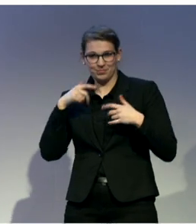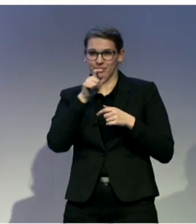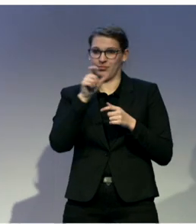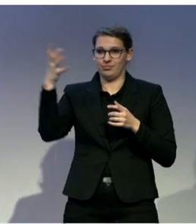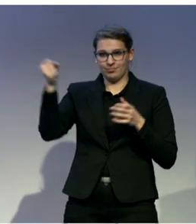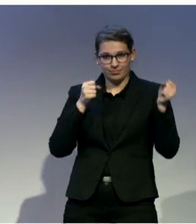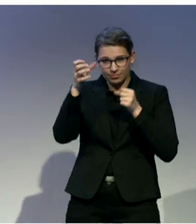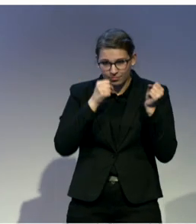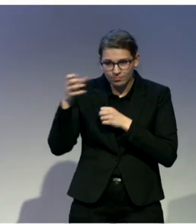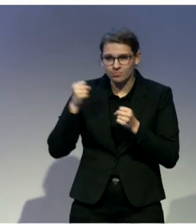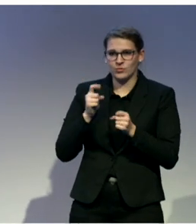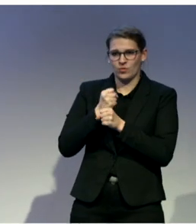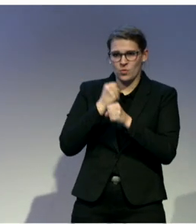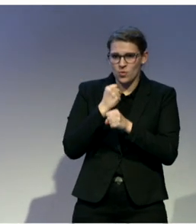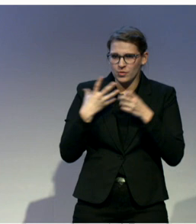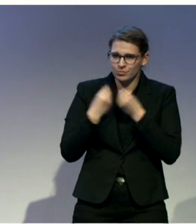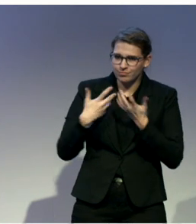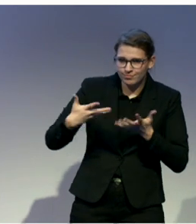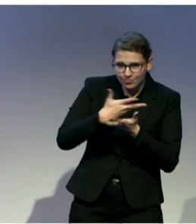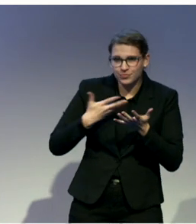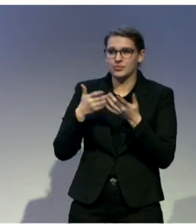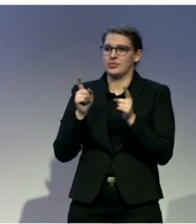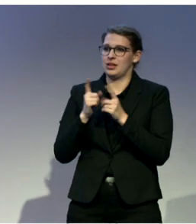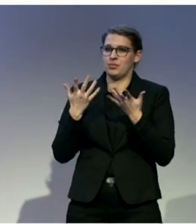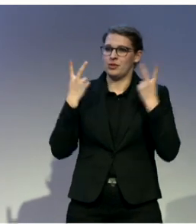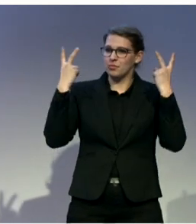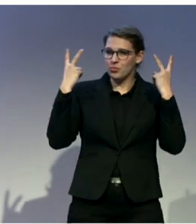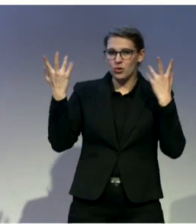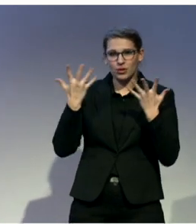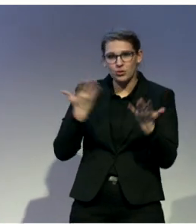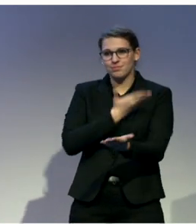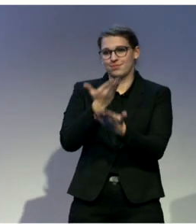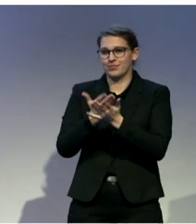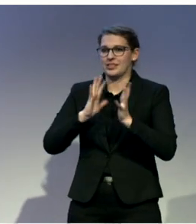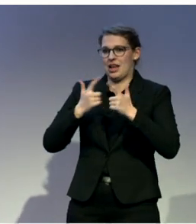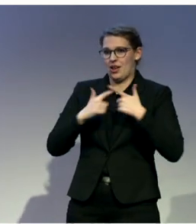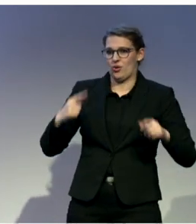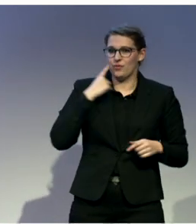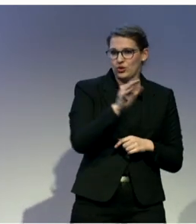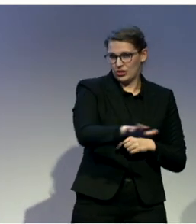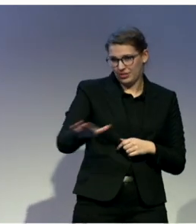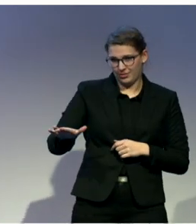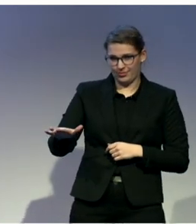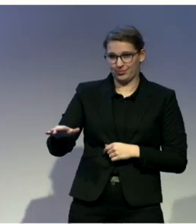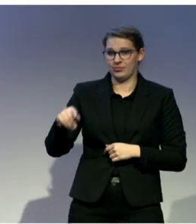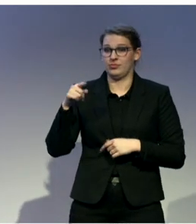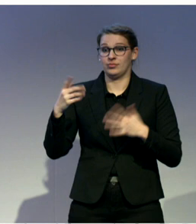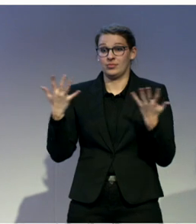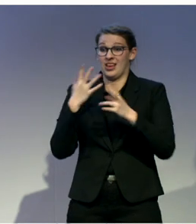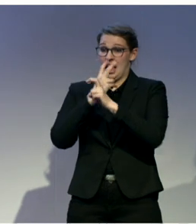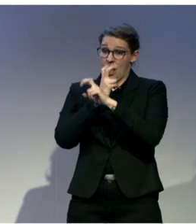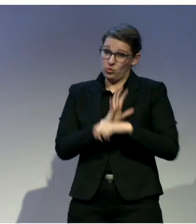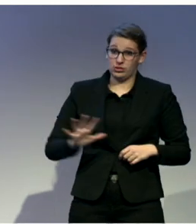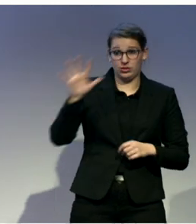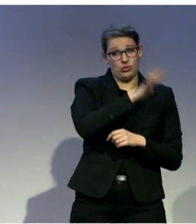team, hearing and deaf experts working together and provide bilingual services. And our service is still unique in